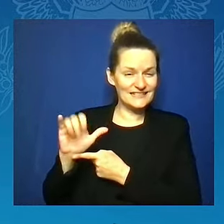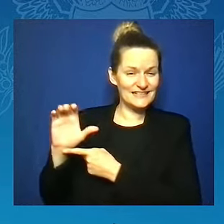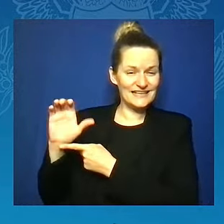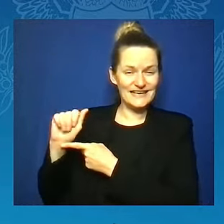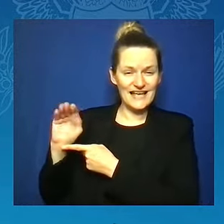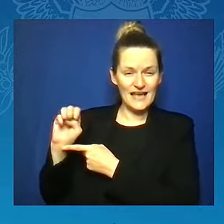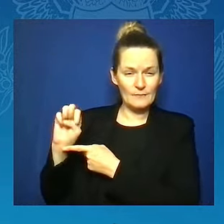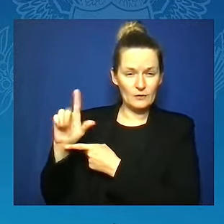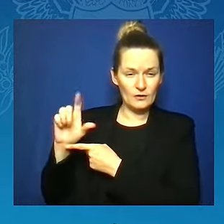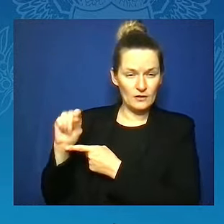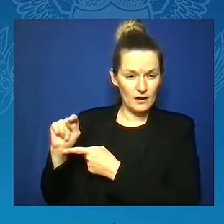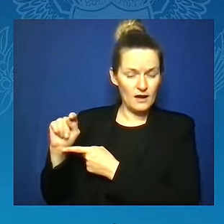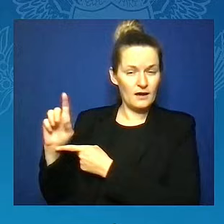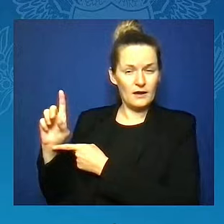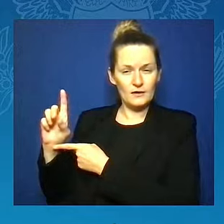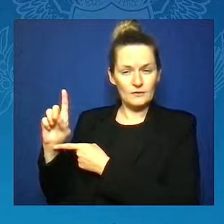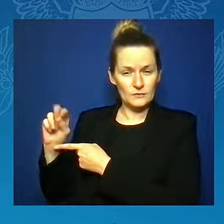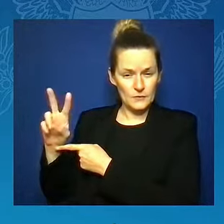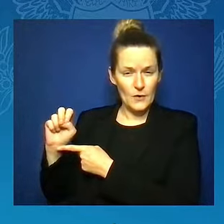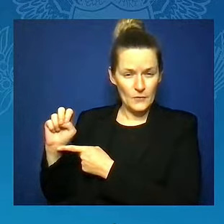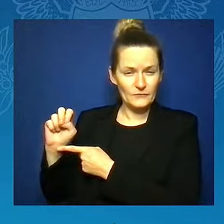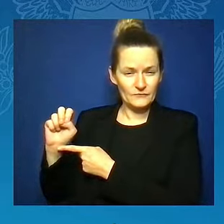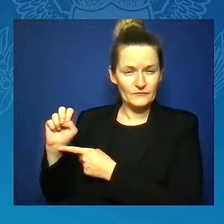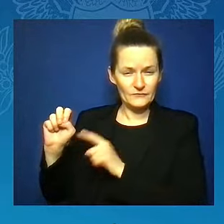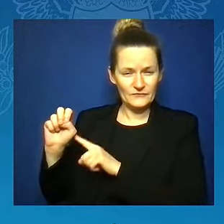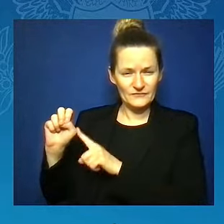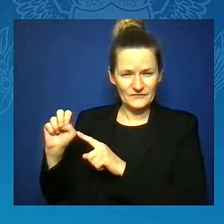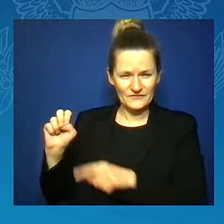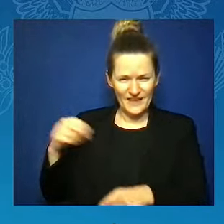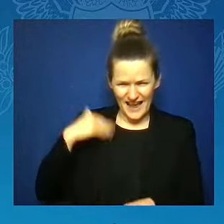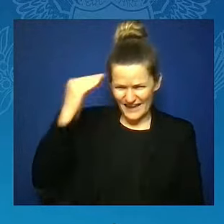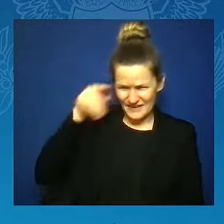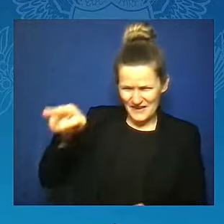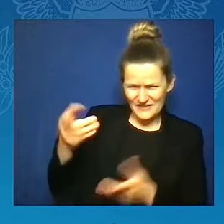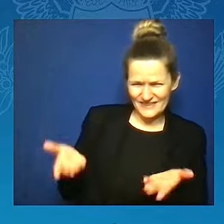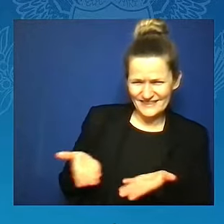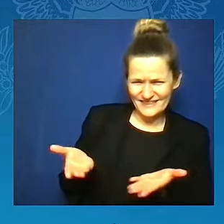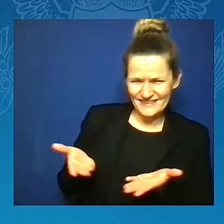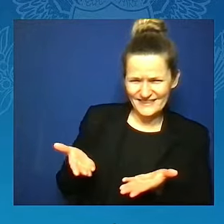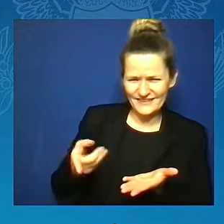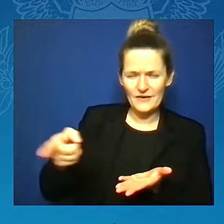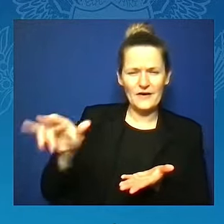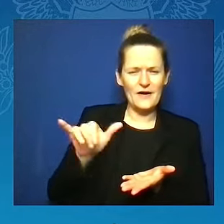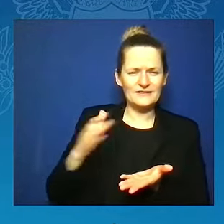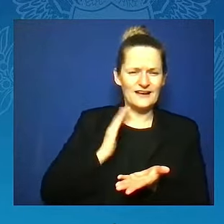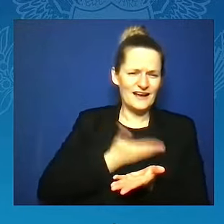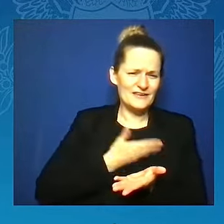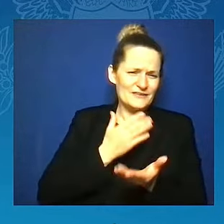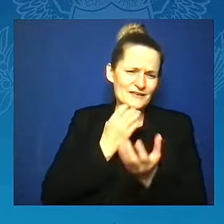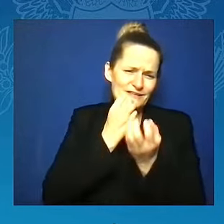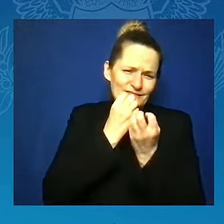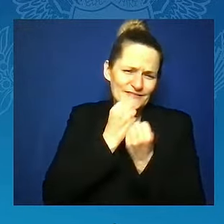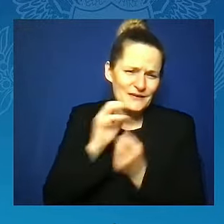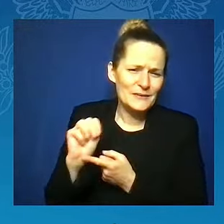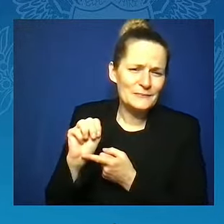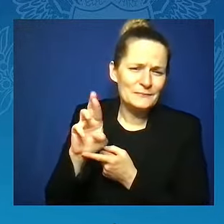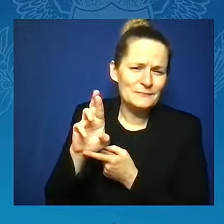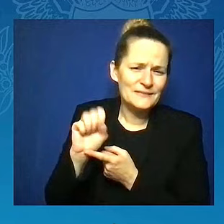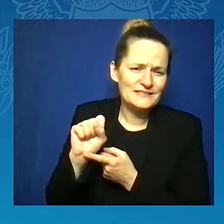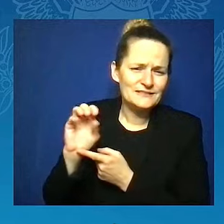And I know here is also our dearest Mrs. Opal Lee, the grandmother of Juneteenth.